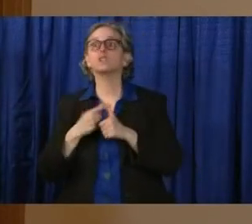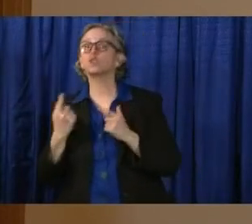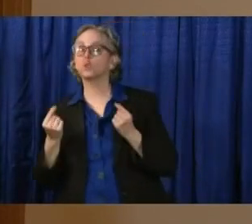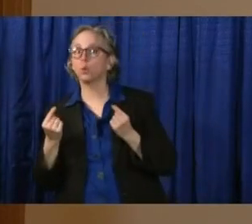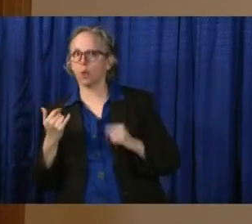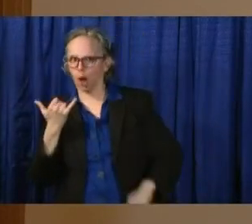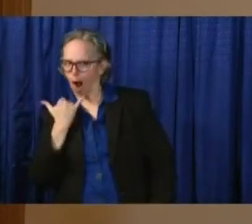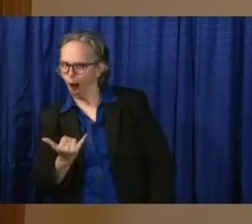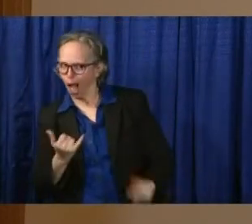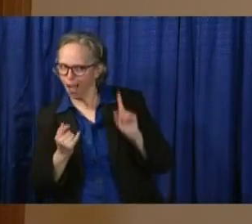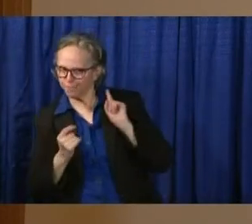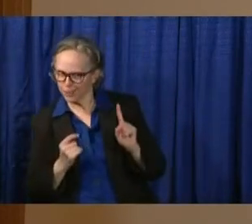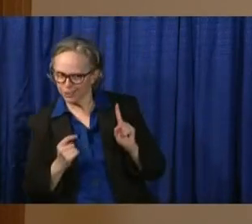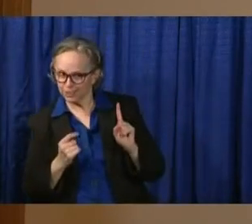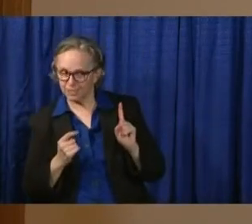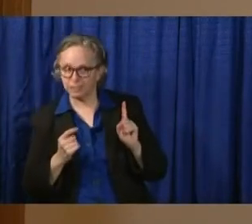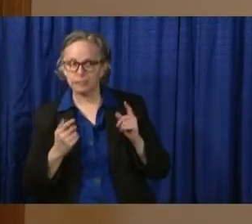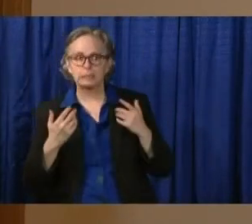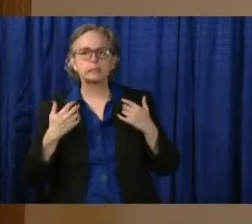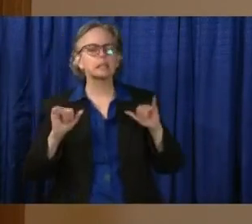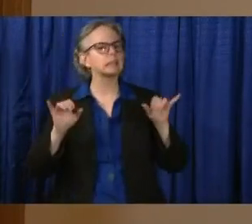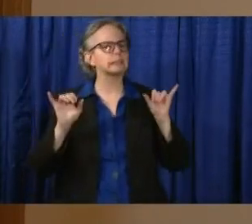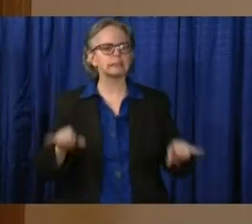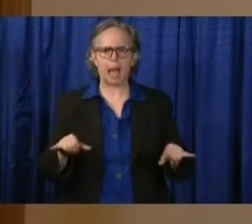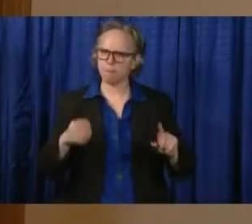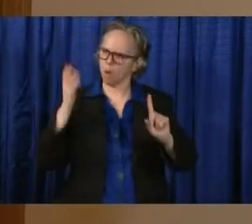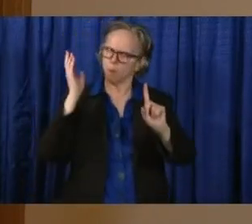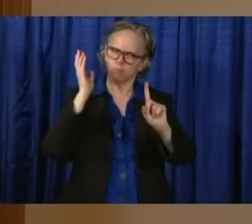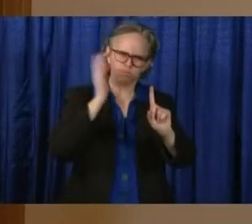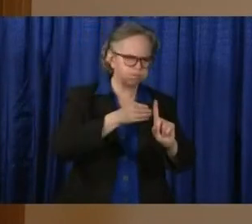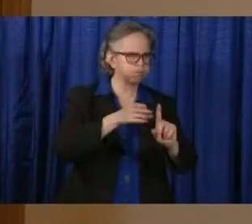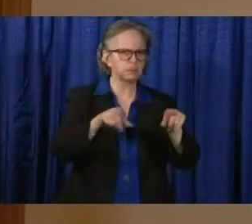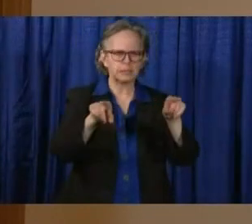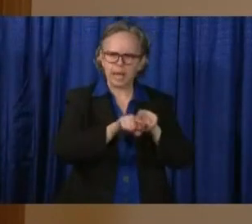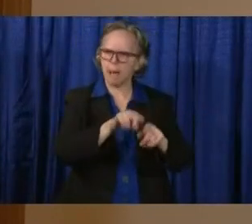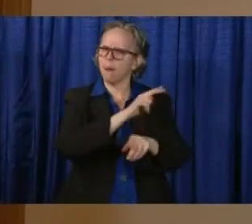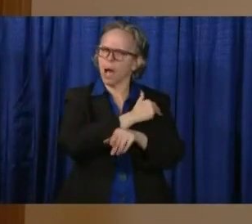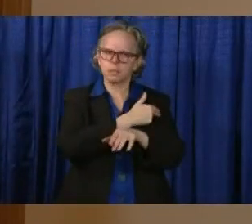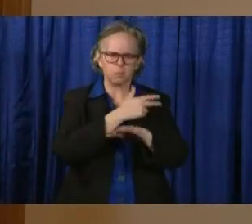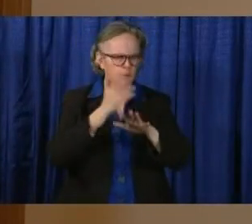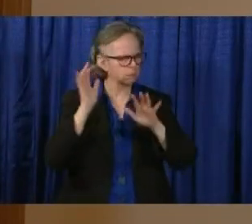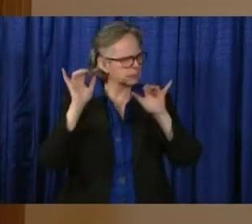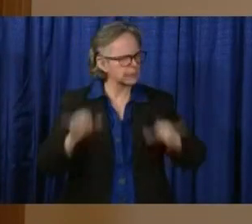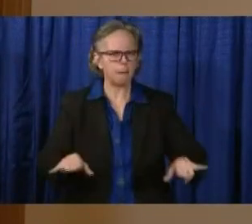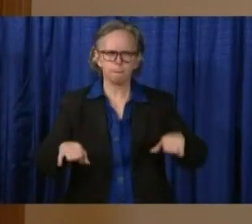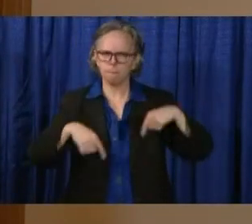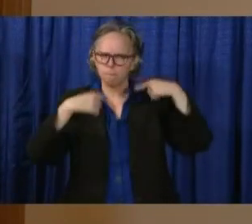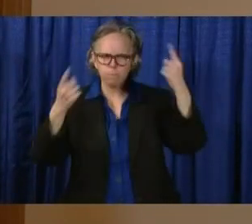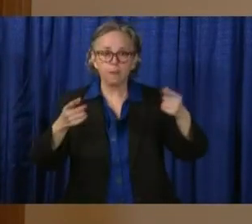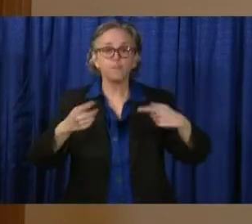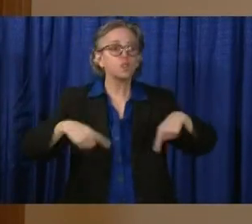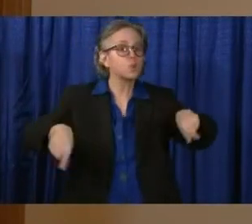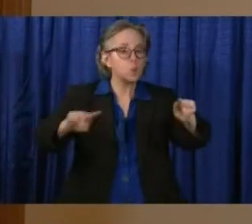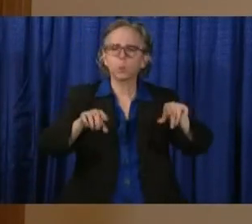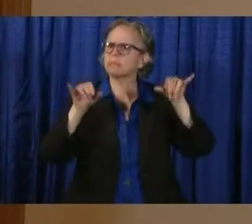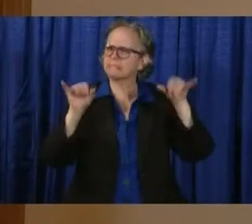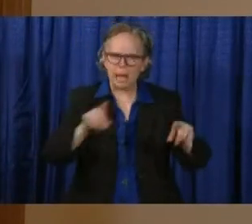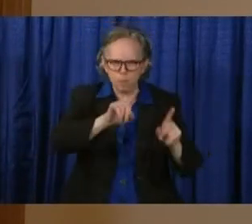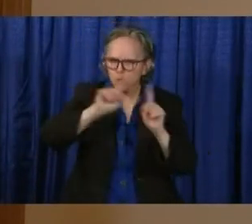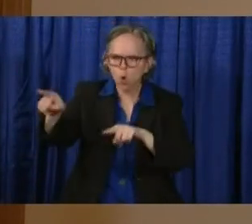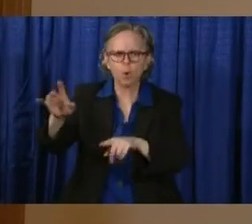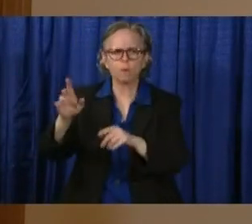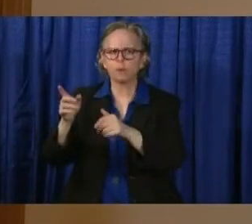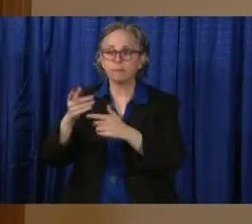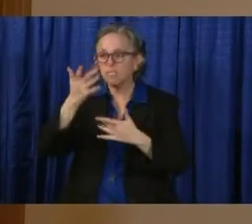hospitals and do all the same things for those of us at home, all the same activities. So if you're sick now, do exactly